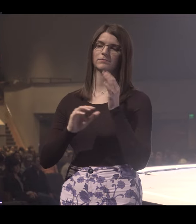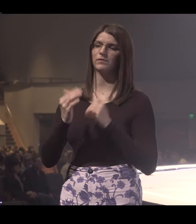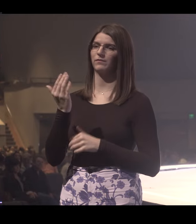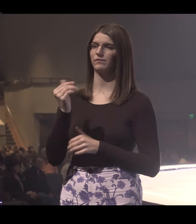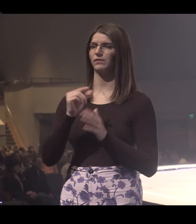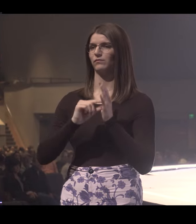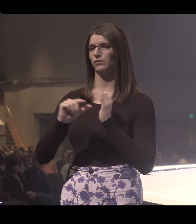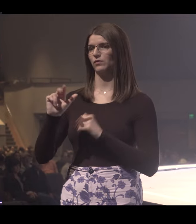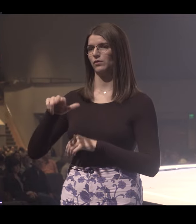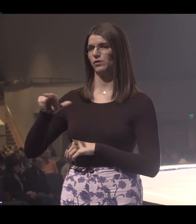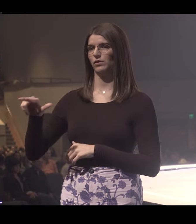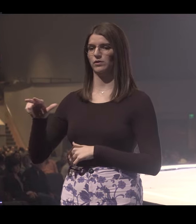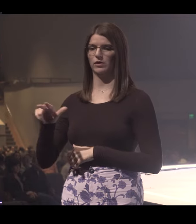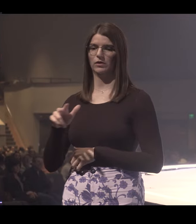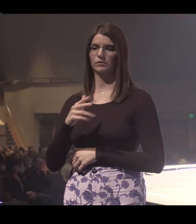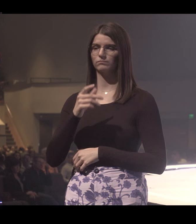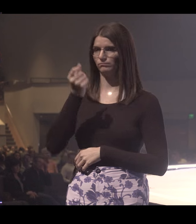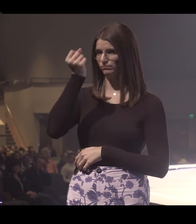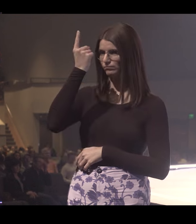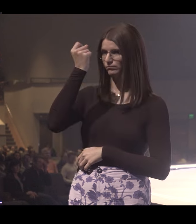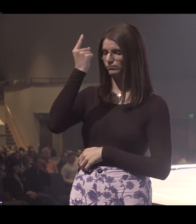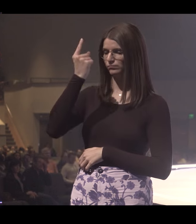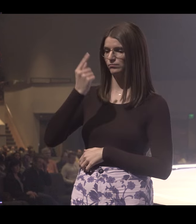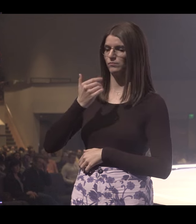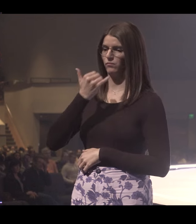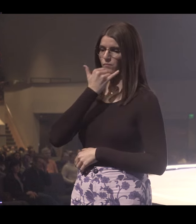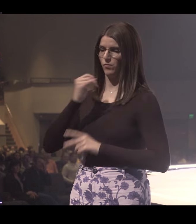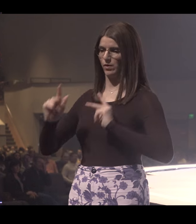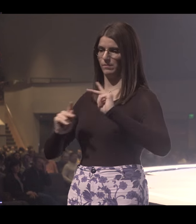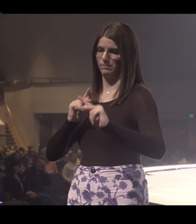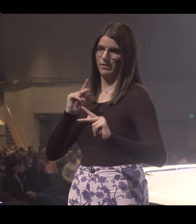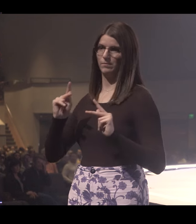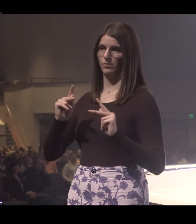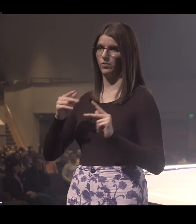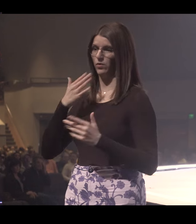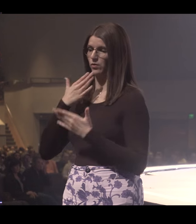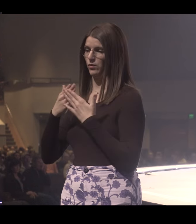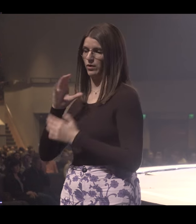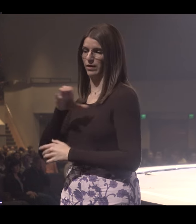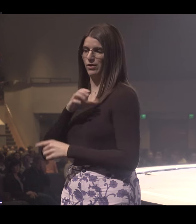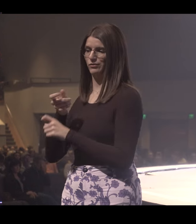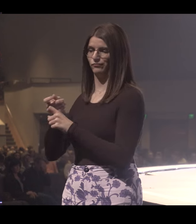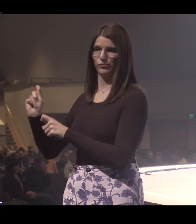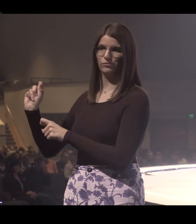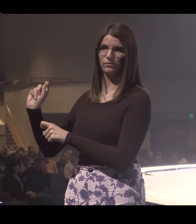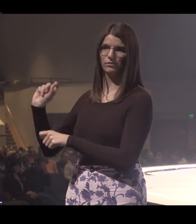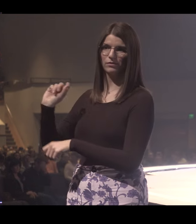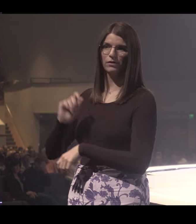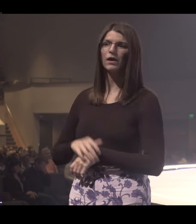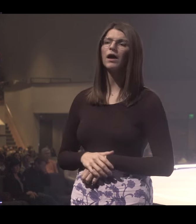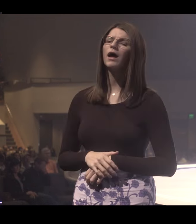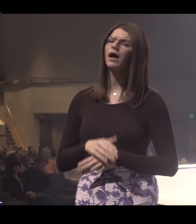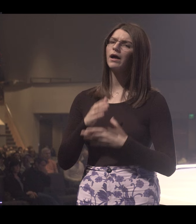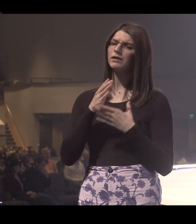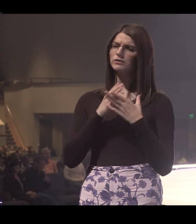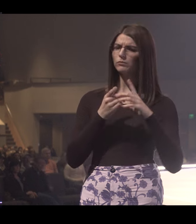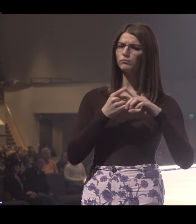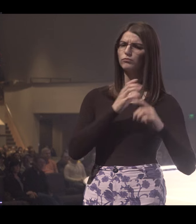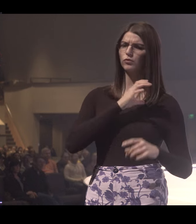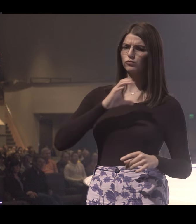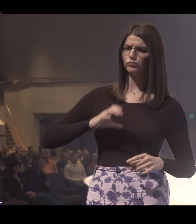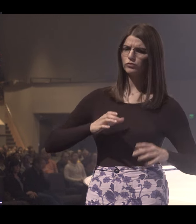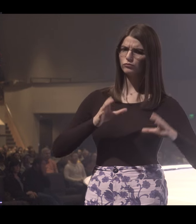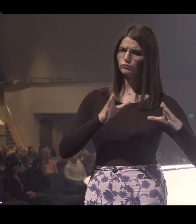you dare be misled. Bad company corrupts good character. Some of us are like, well, I got some Christian friends. No.